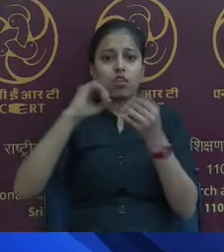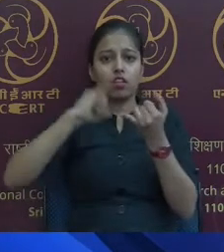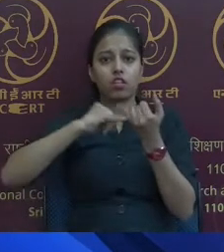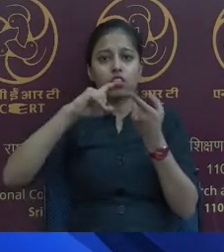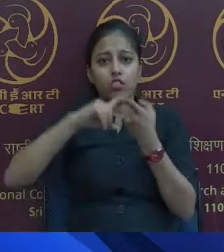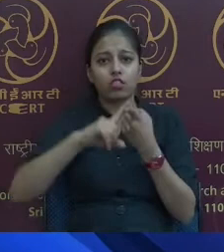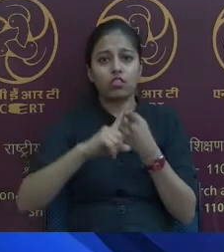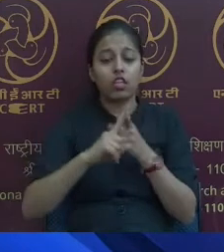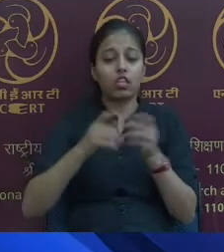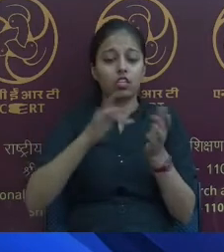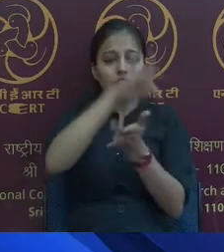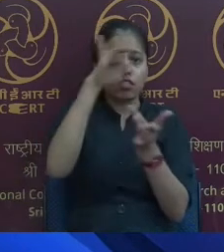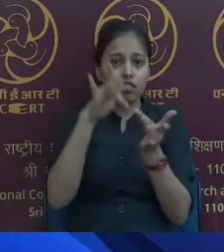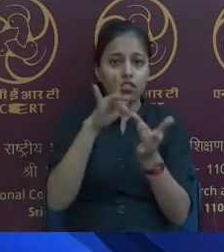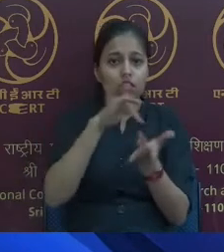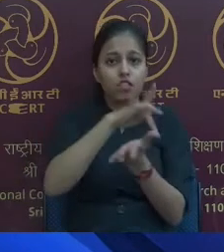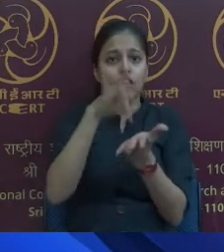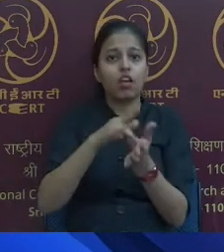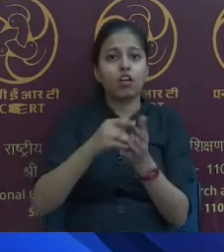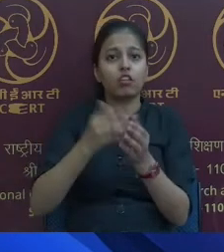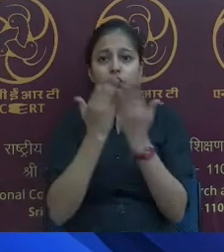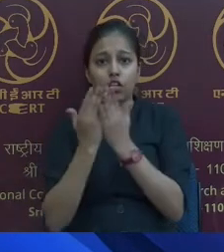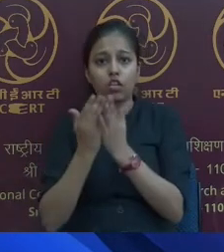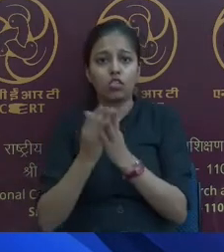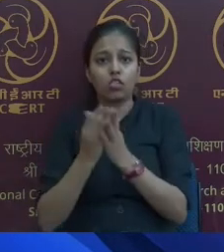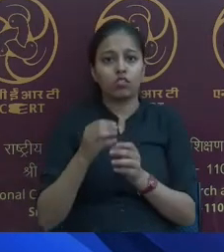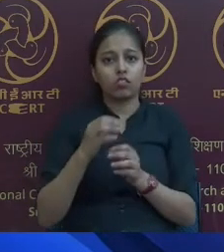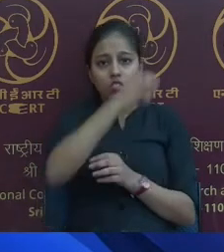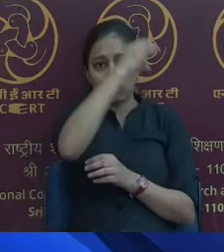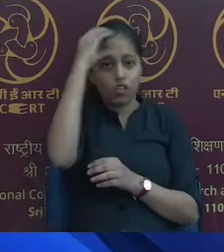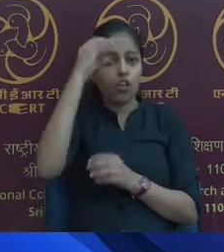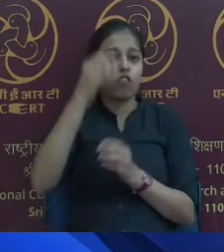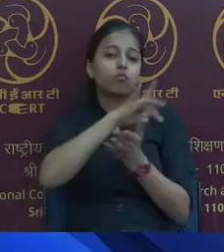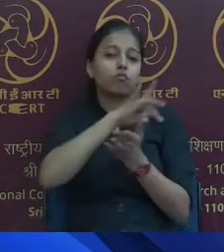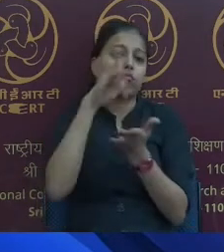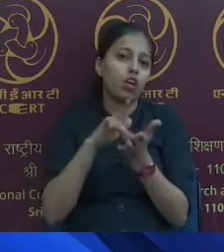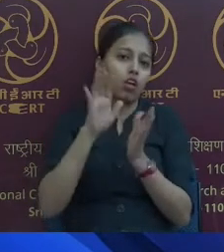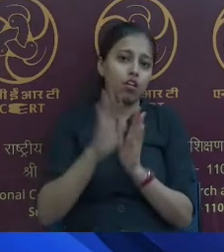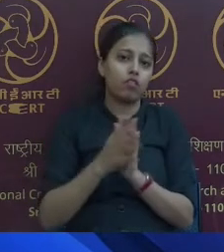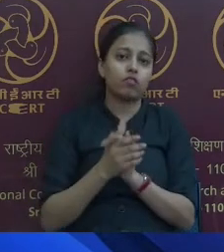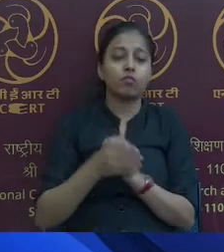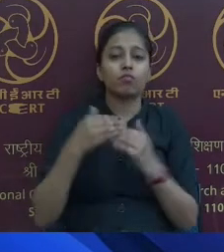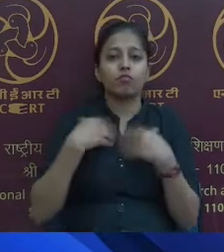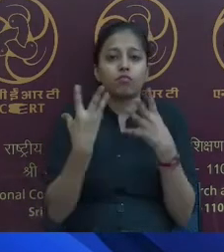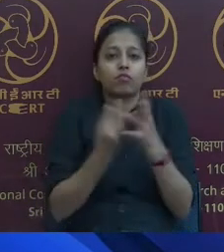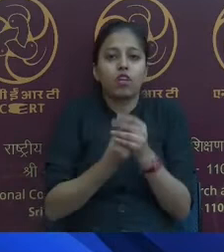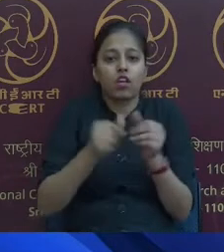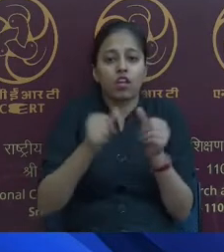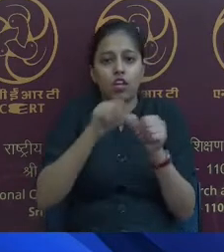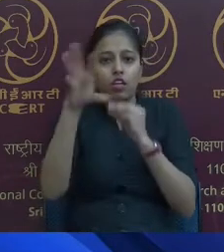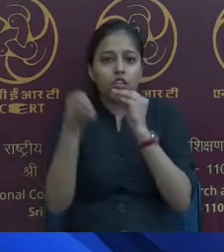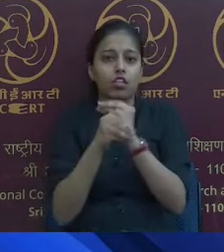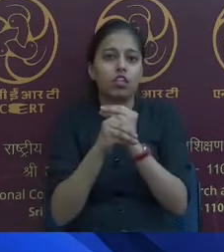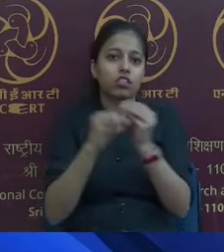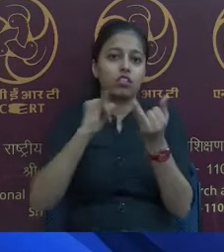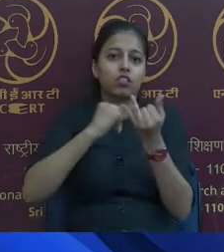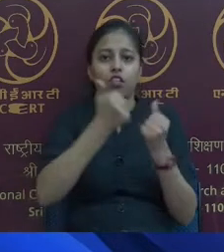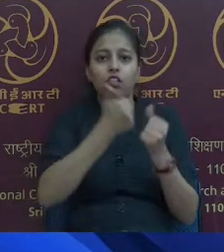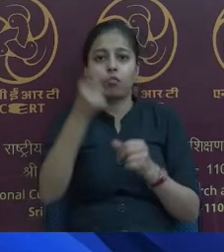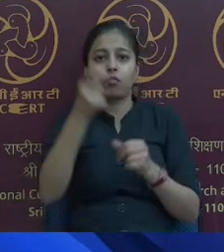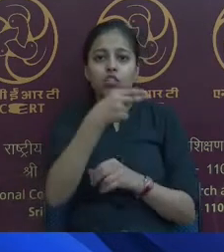Chief Innovation Officer, Abhay Jairi Sahab, Edison Circuitary, Mr. Sarangi, NGOs,